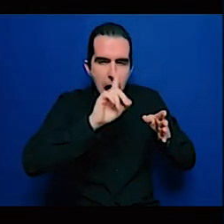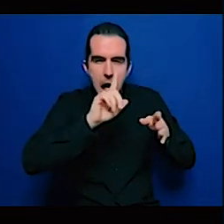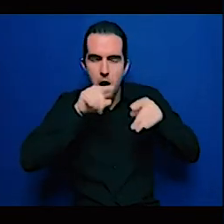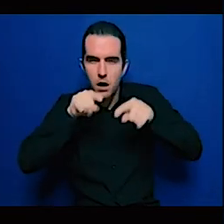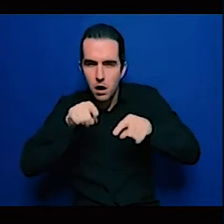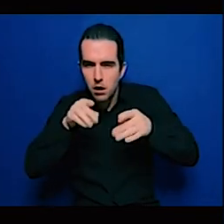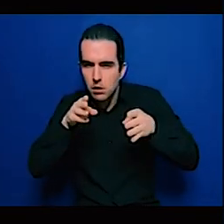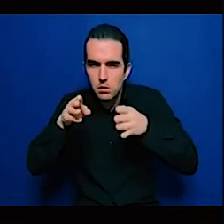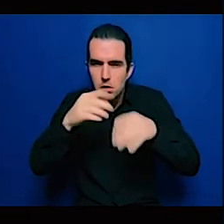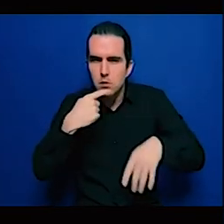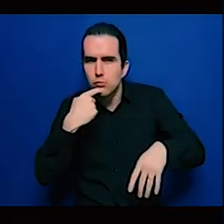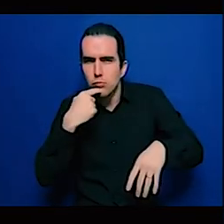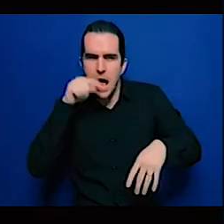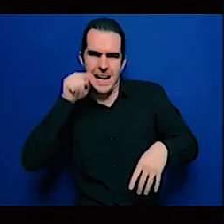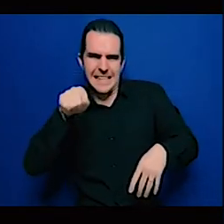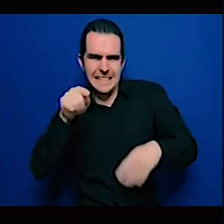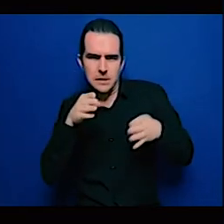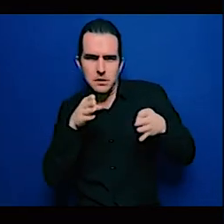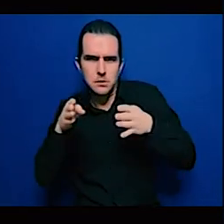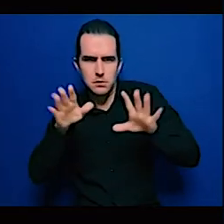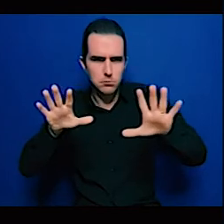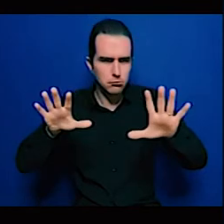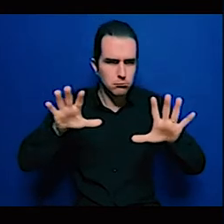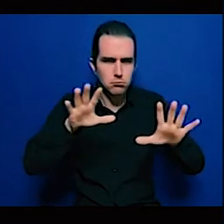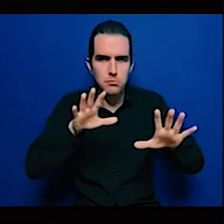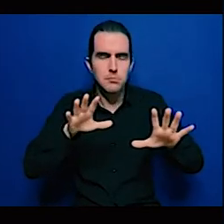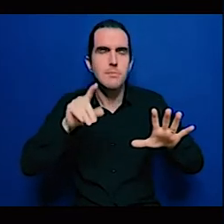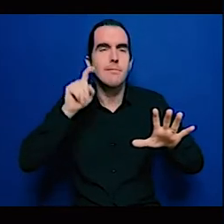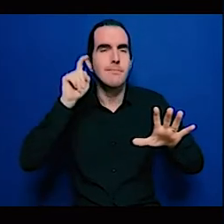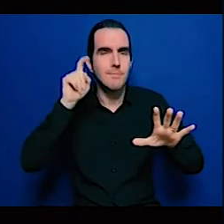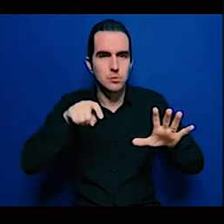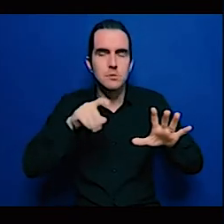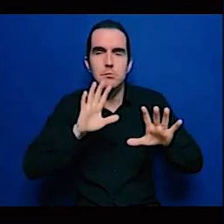transportation forestry etc.